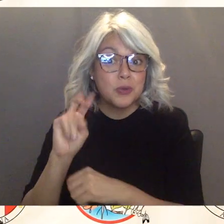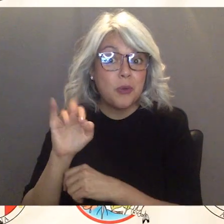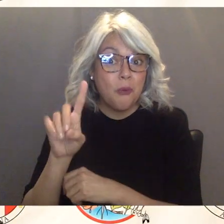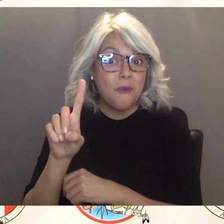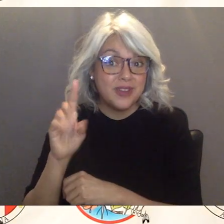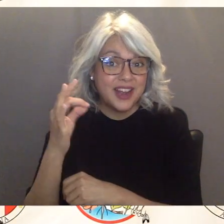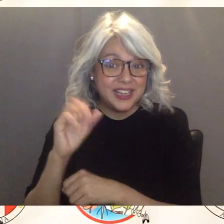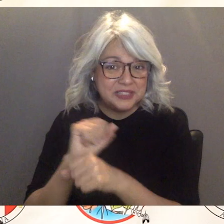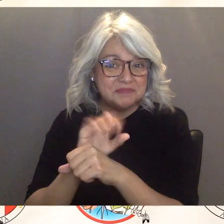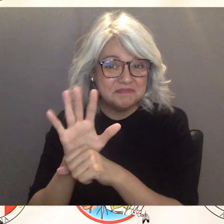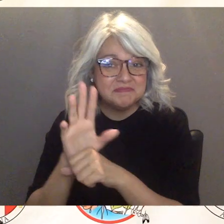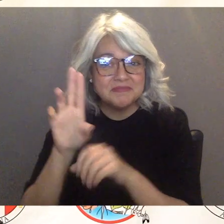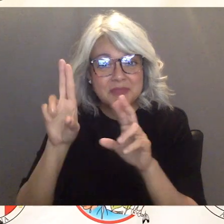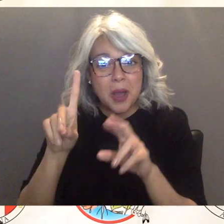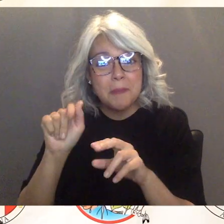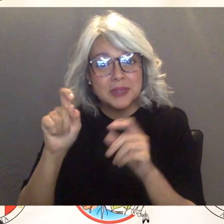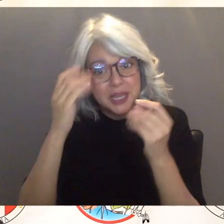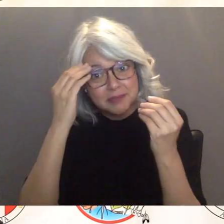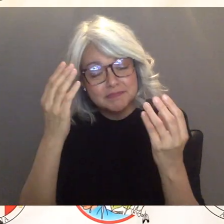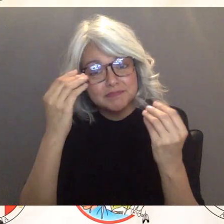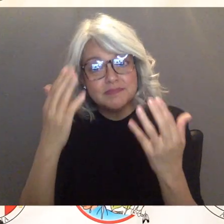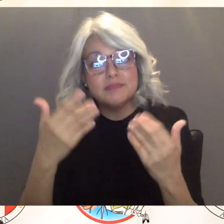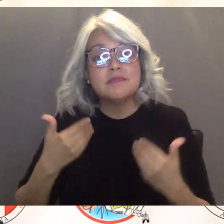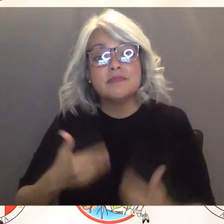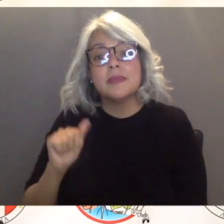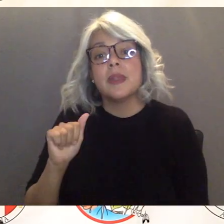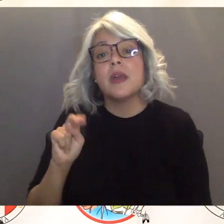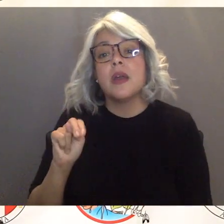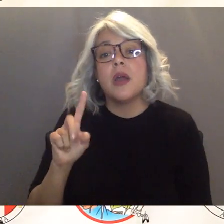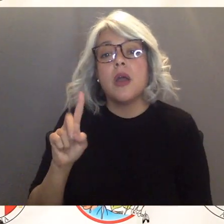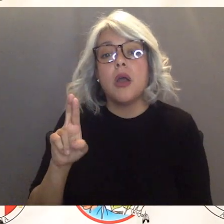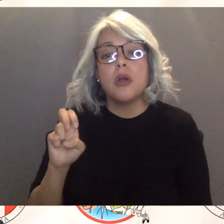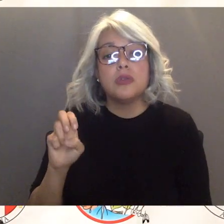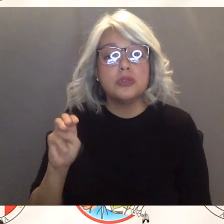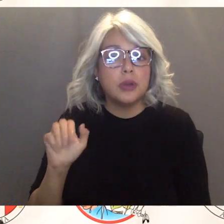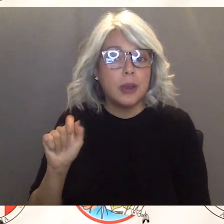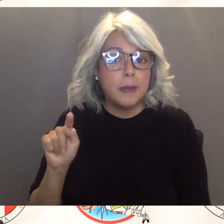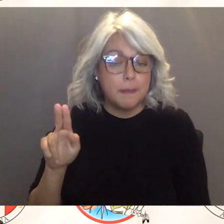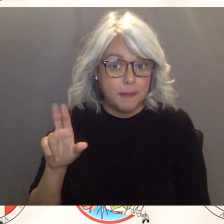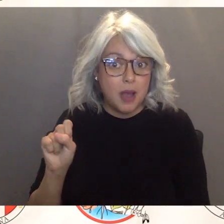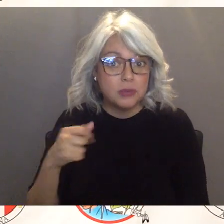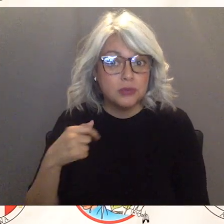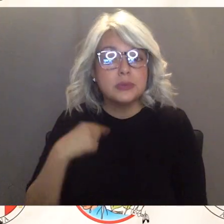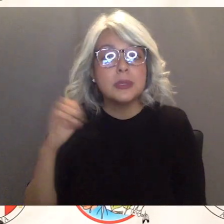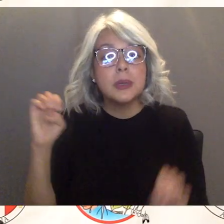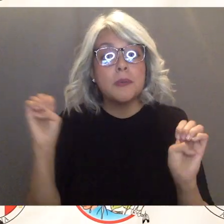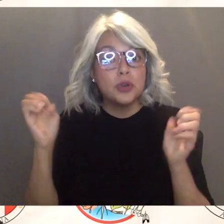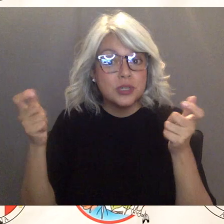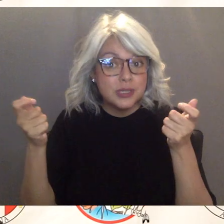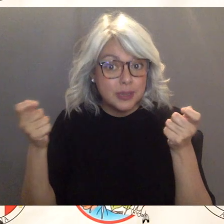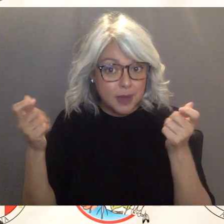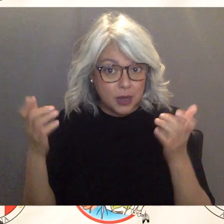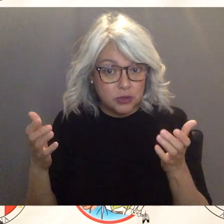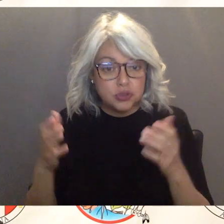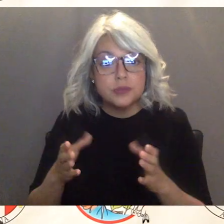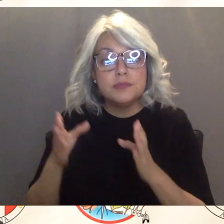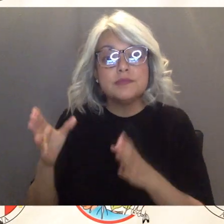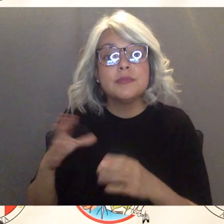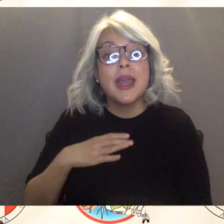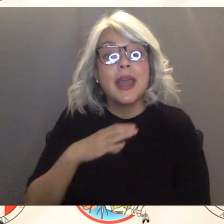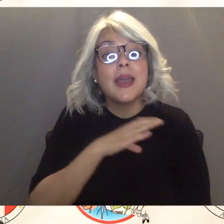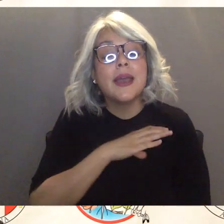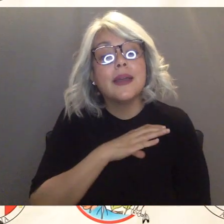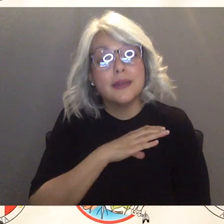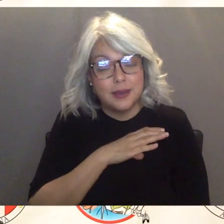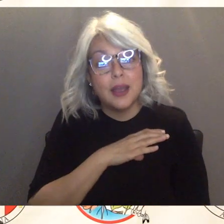myself Andre Matus the tribal emergency manager and councilmember Valencia will be relaying some information for you guys